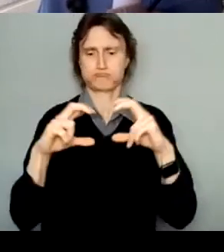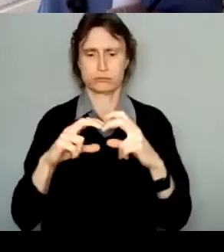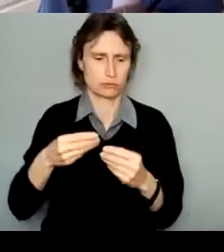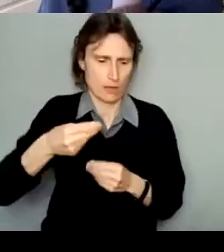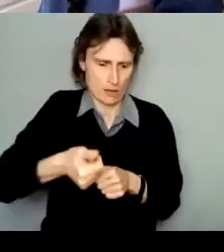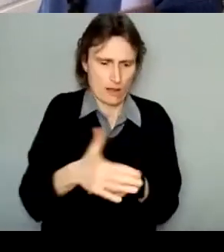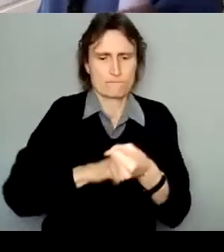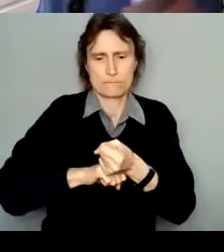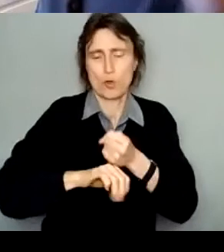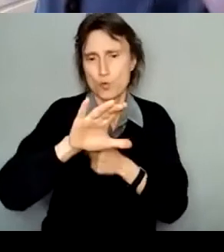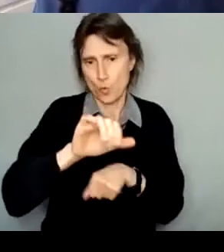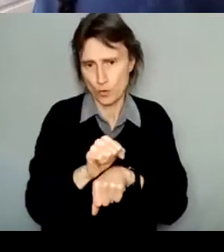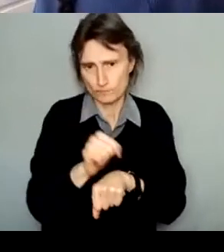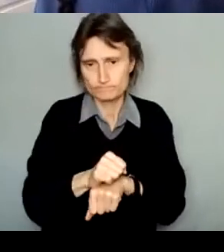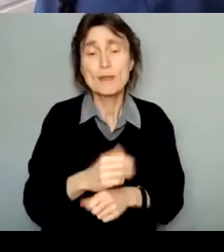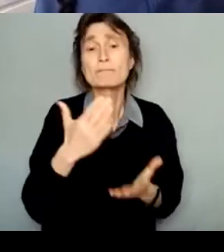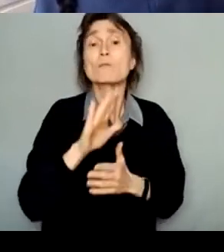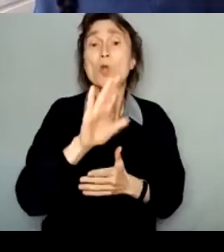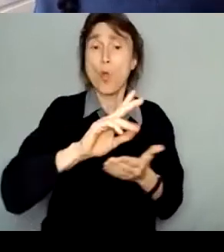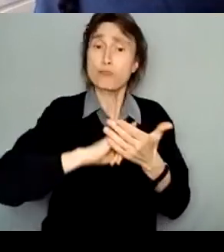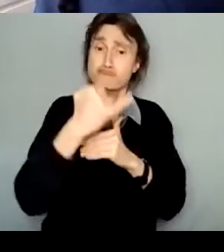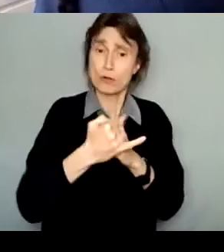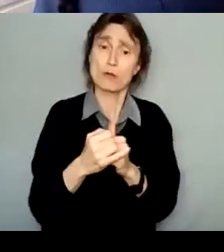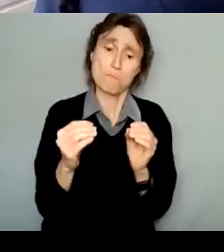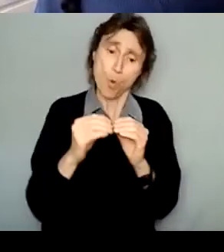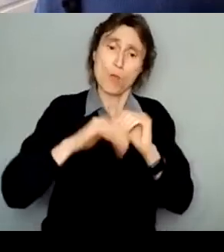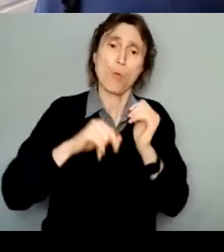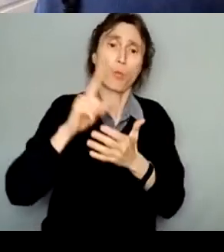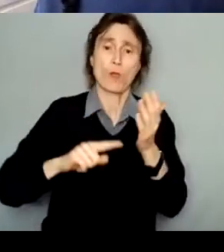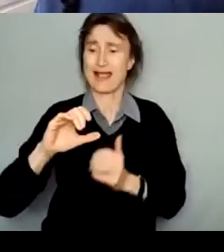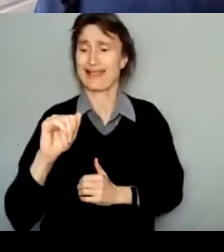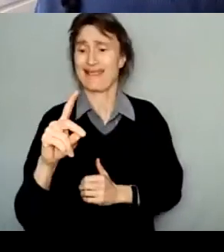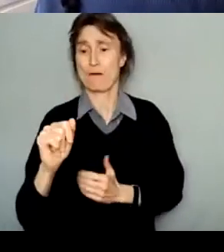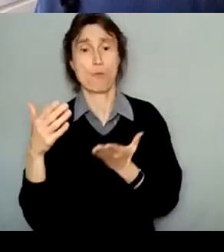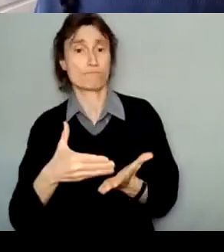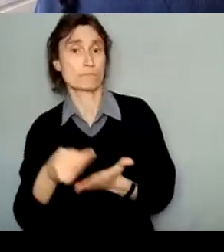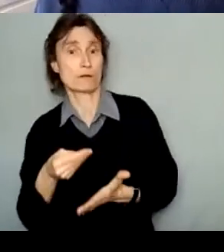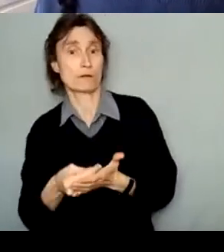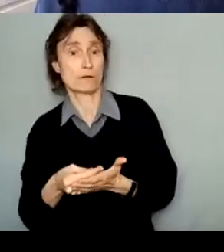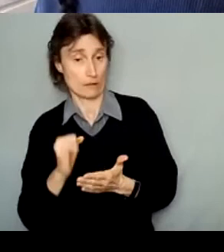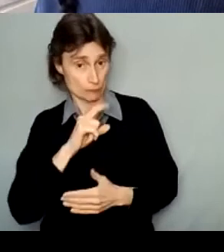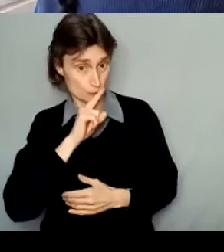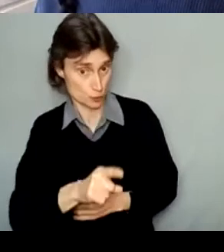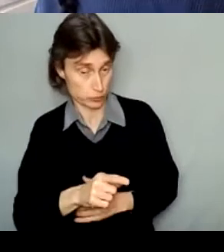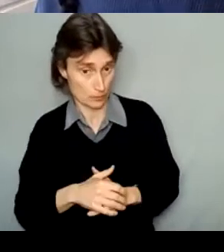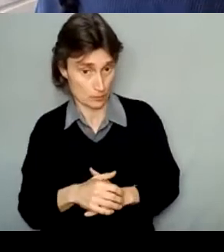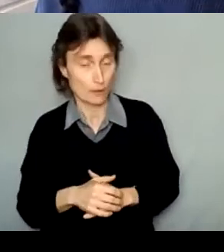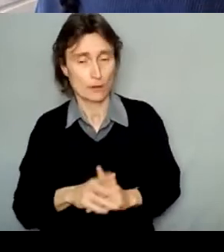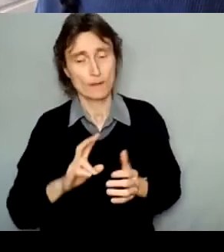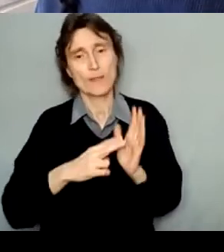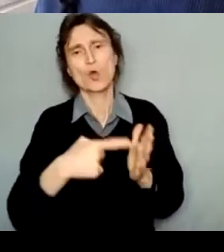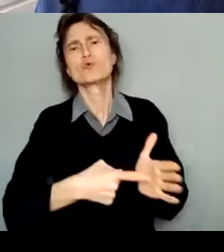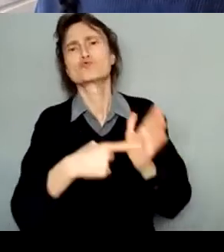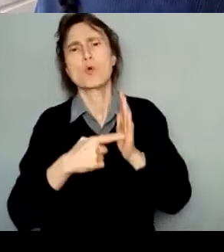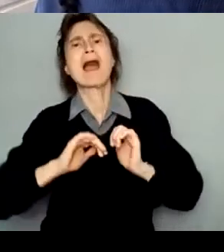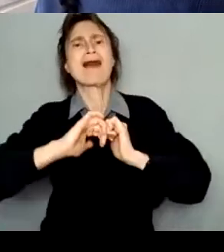project costs more than the maximum amount available? If that is the case, you'll need to show how you will fund the remaining